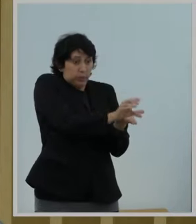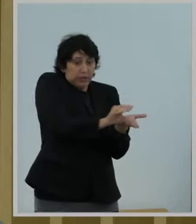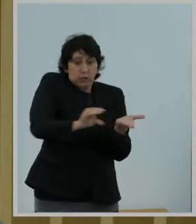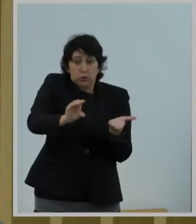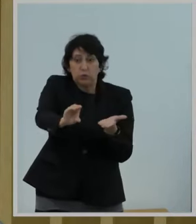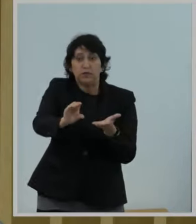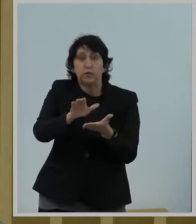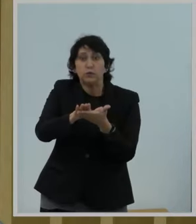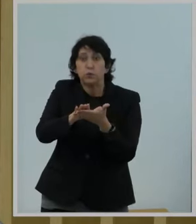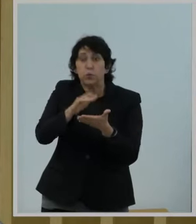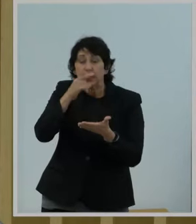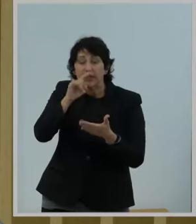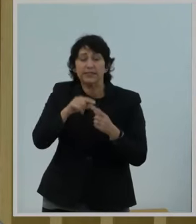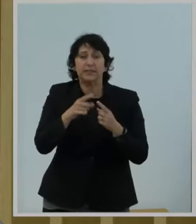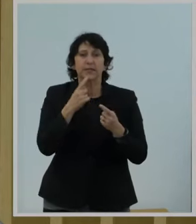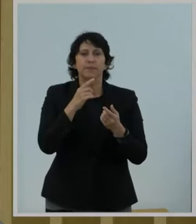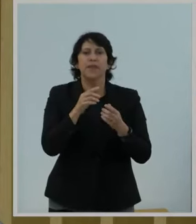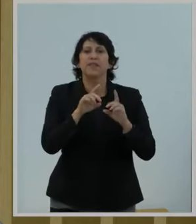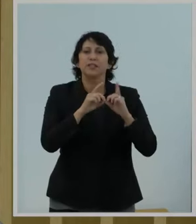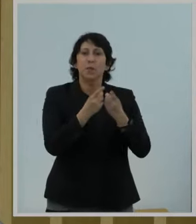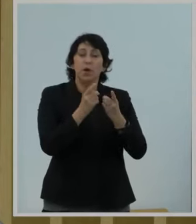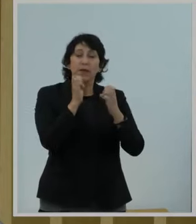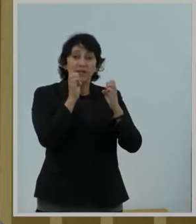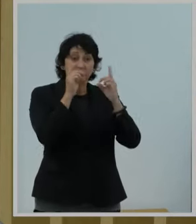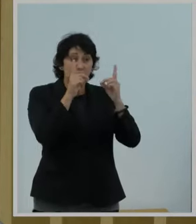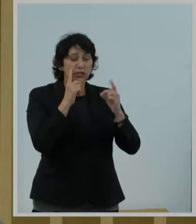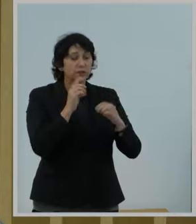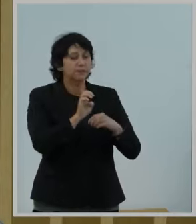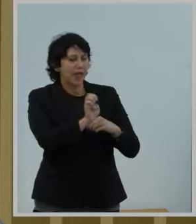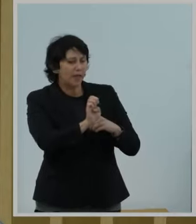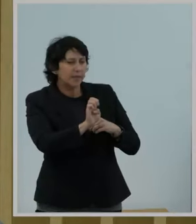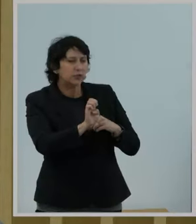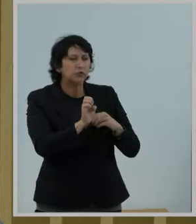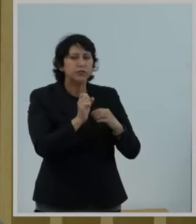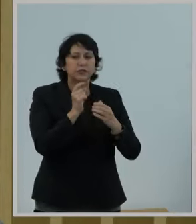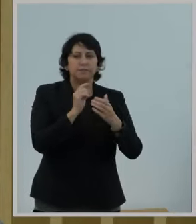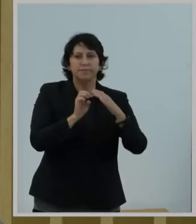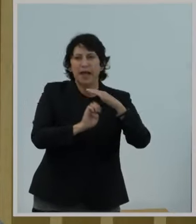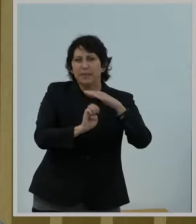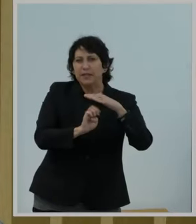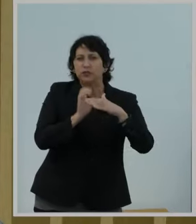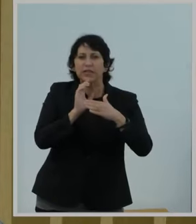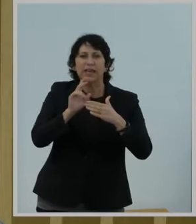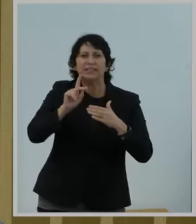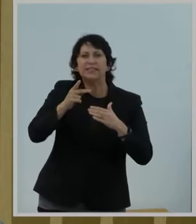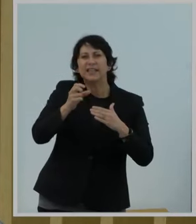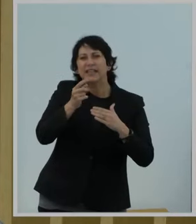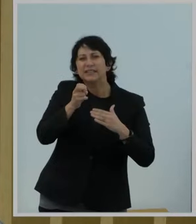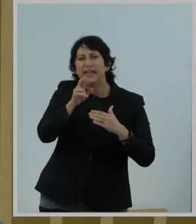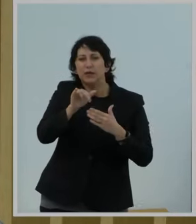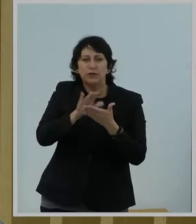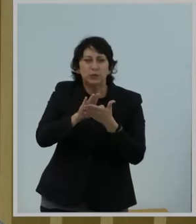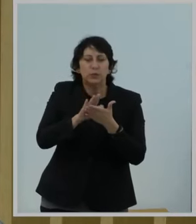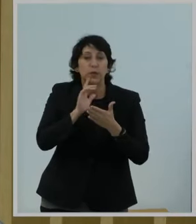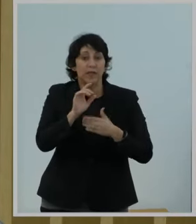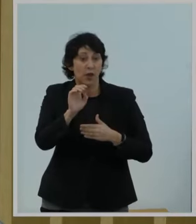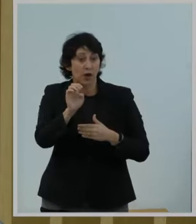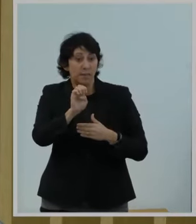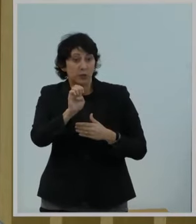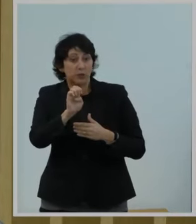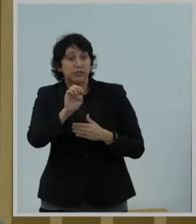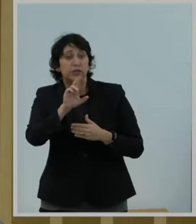Indeed, the Department of Education's Elementary and Secondary School Emergency Relief Fund